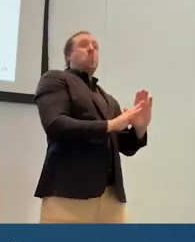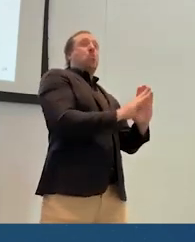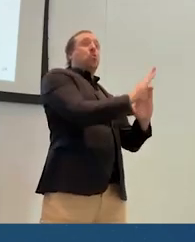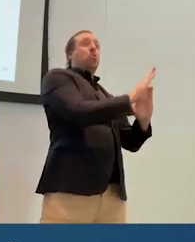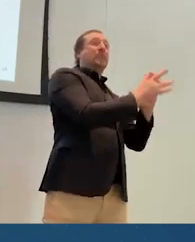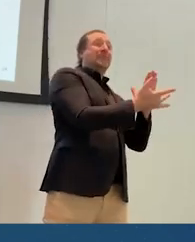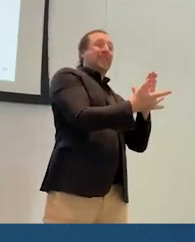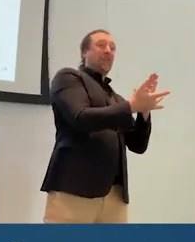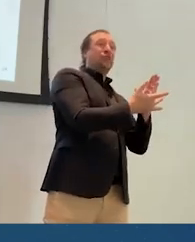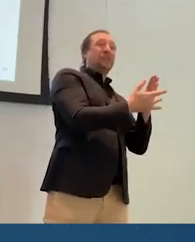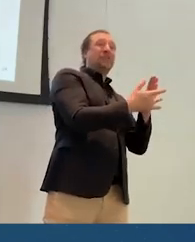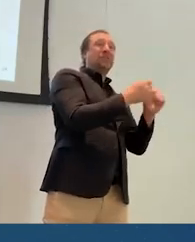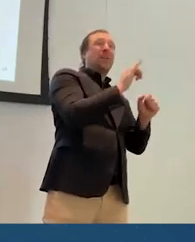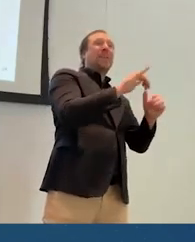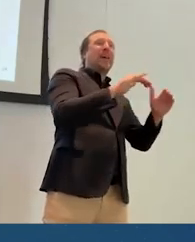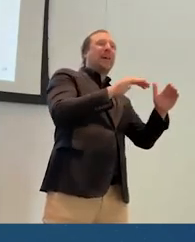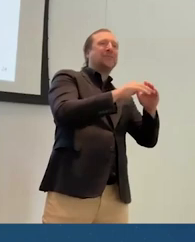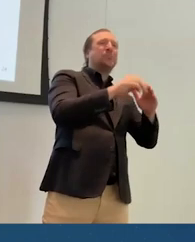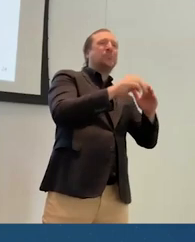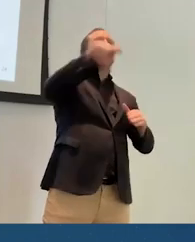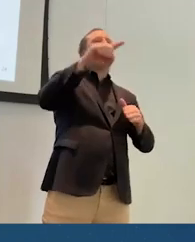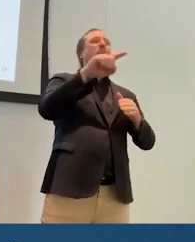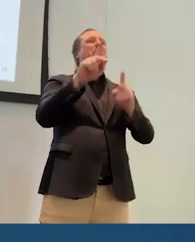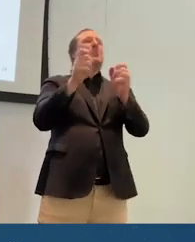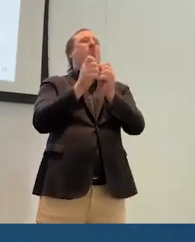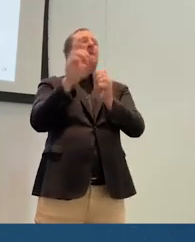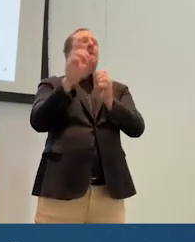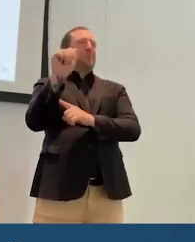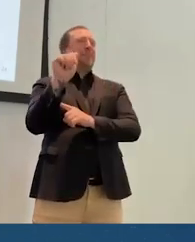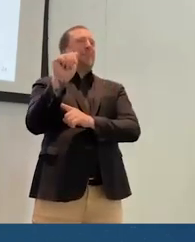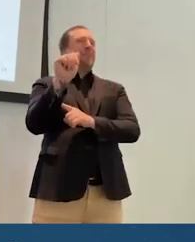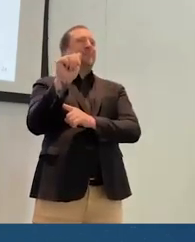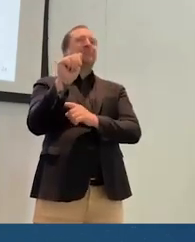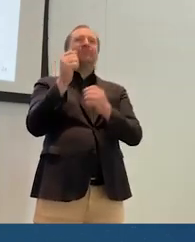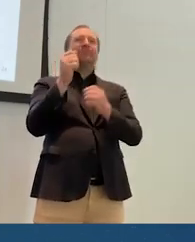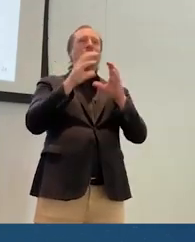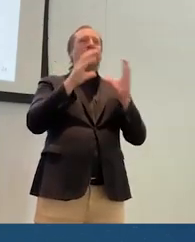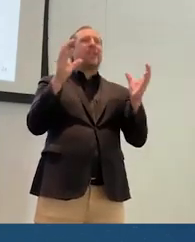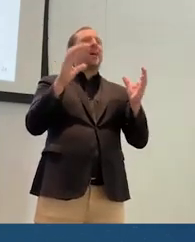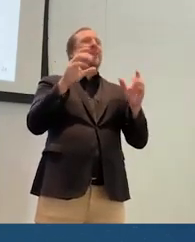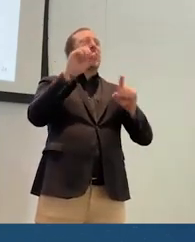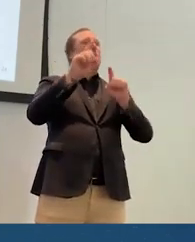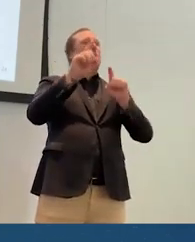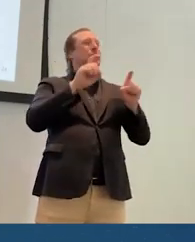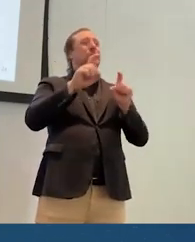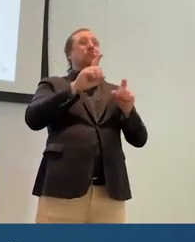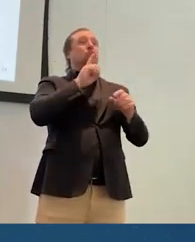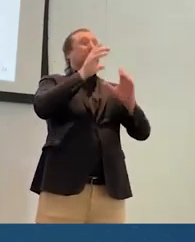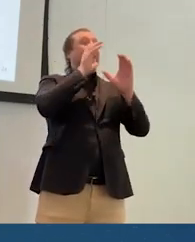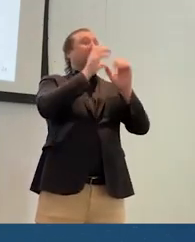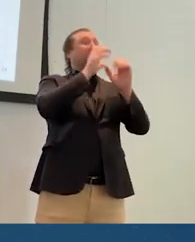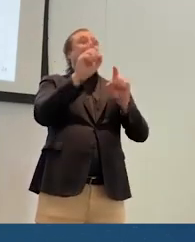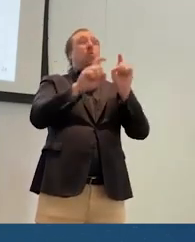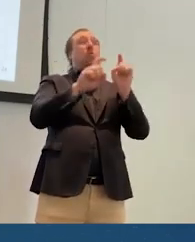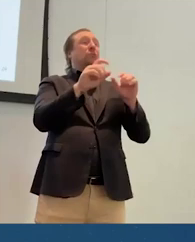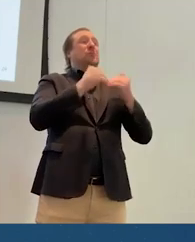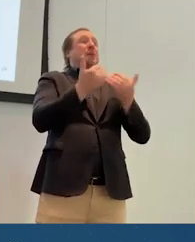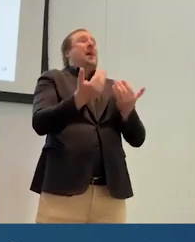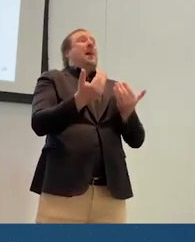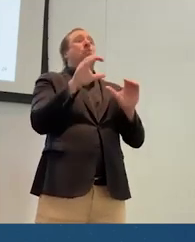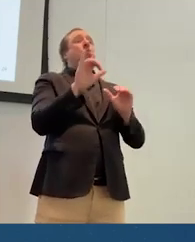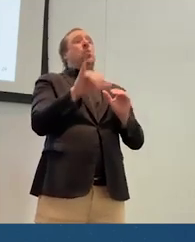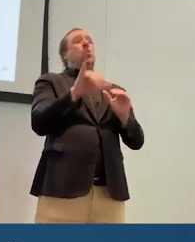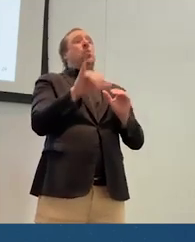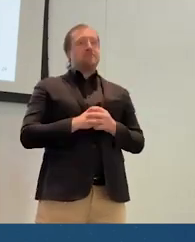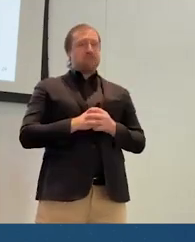of technologies accessible to people with disabilities. There are lots of open questions here, really fascinating questions about how you can